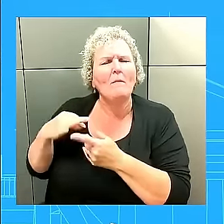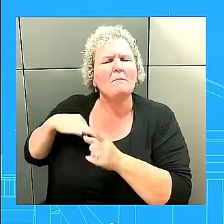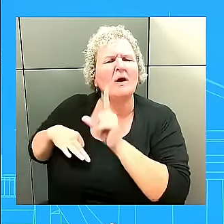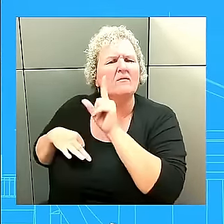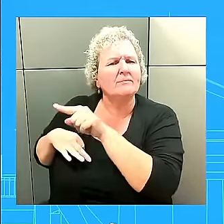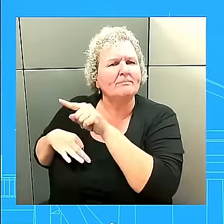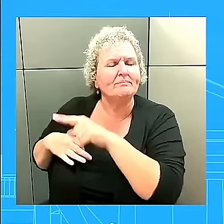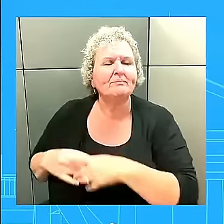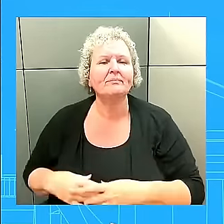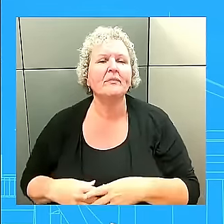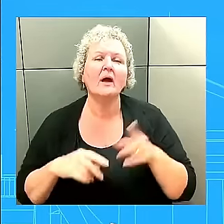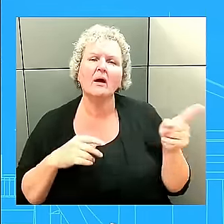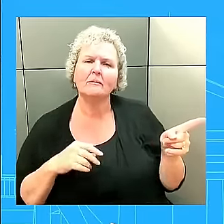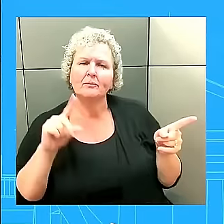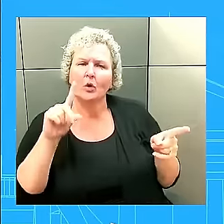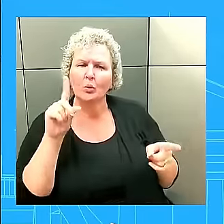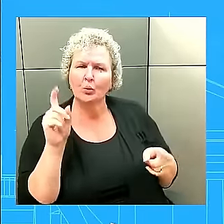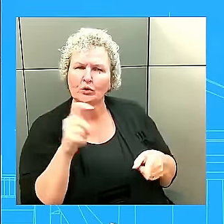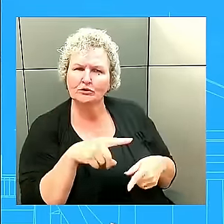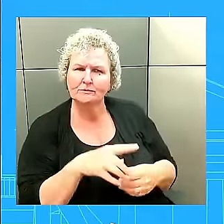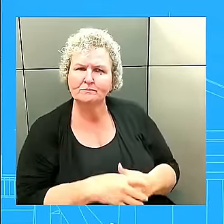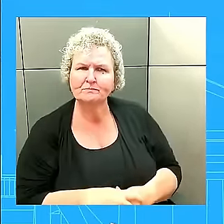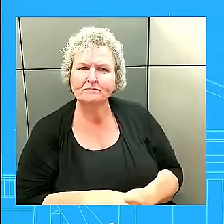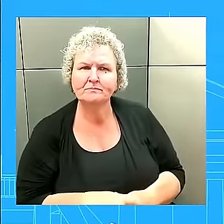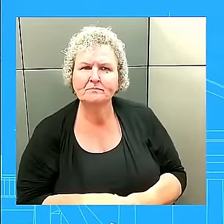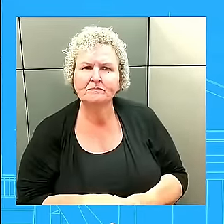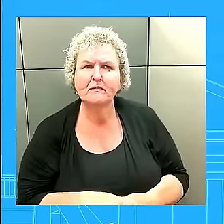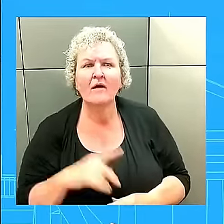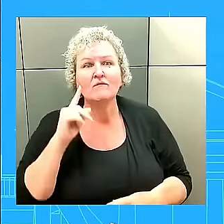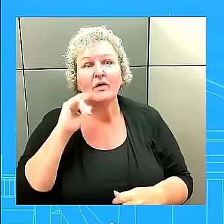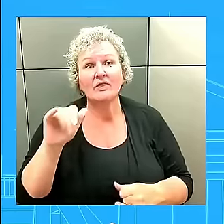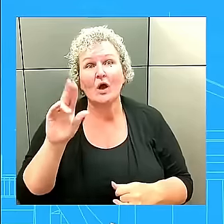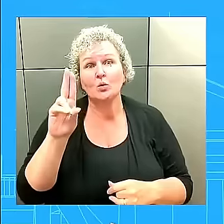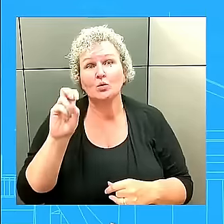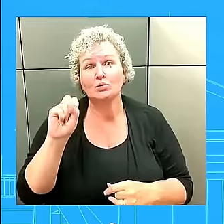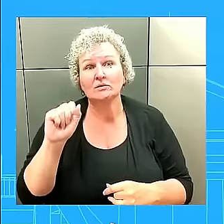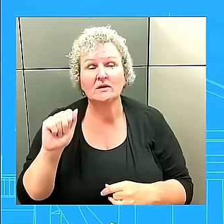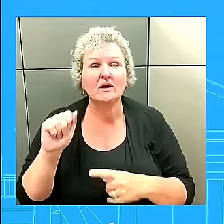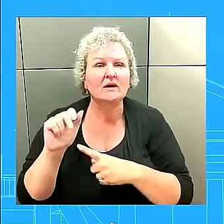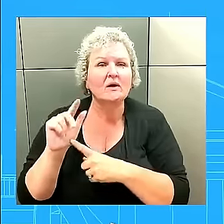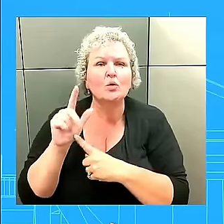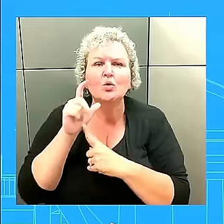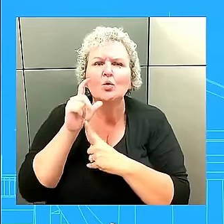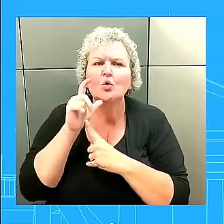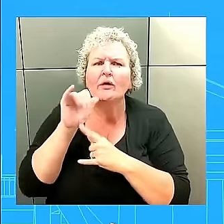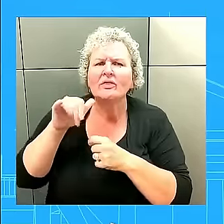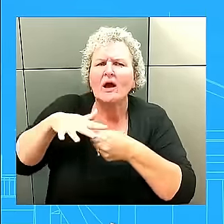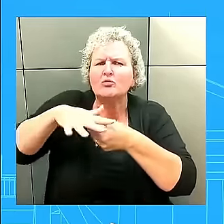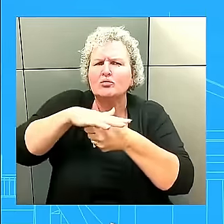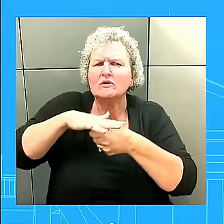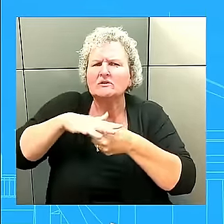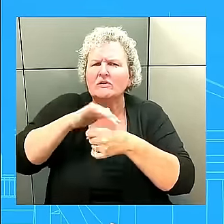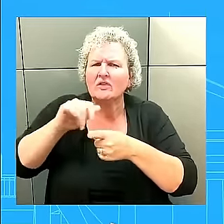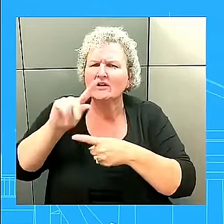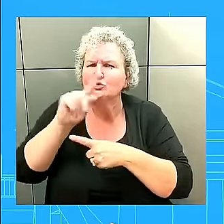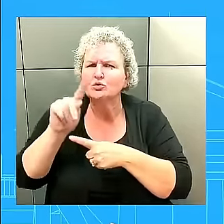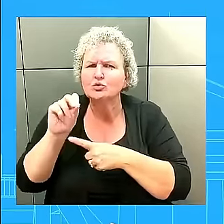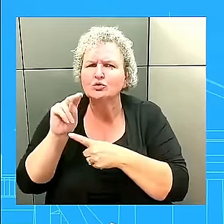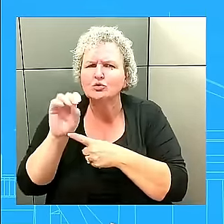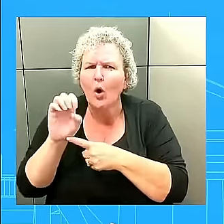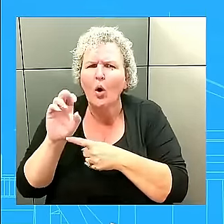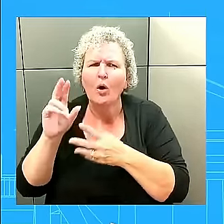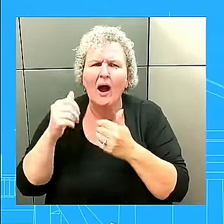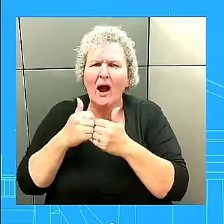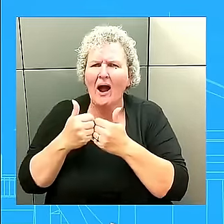the U.S. allies in the region and the U.S. as a whole? It could be significant. Again, we don't know enough right now. So when you say